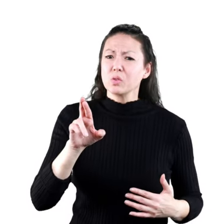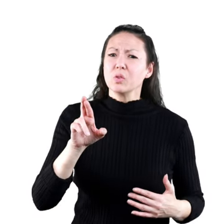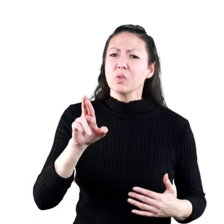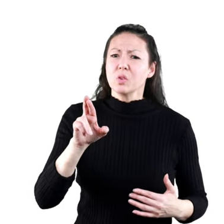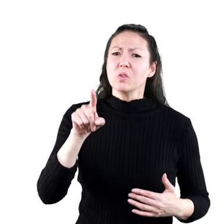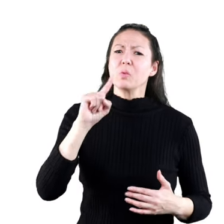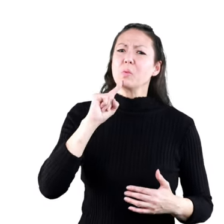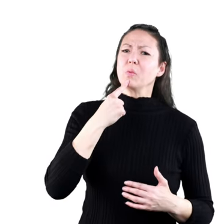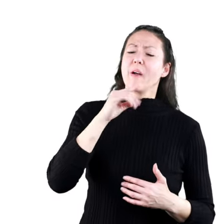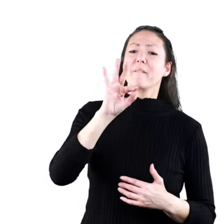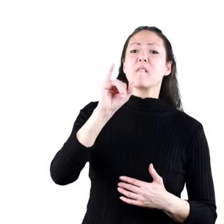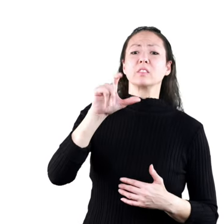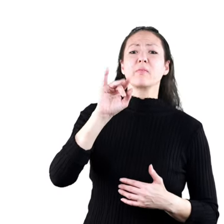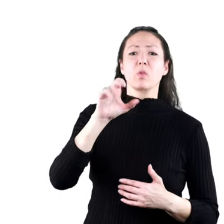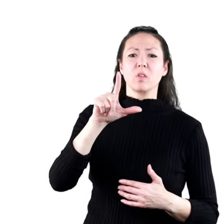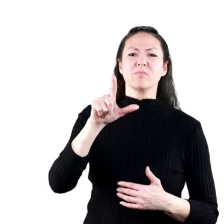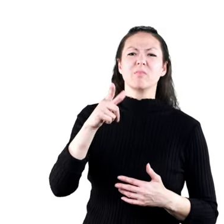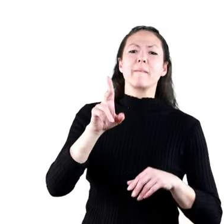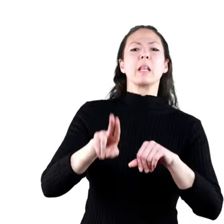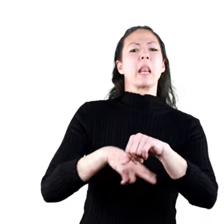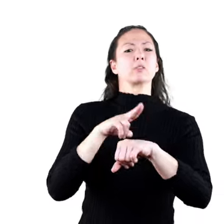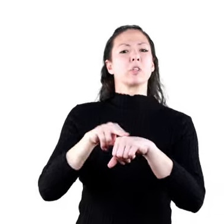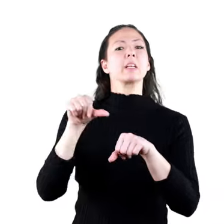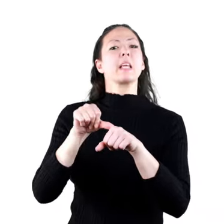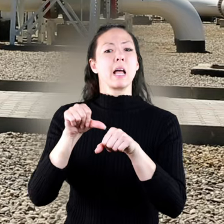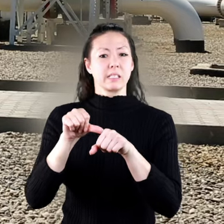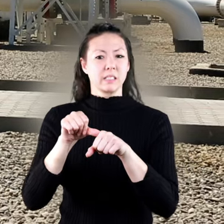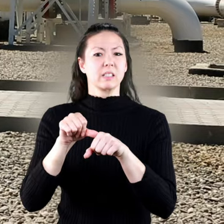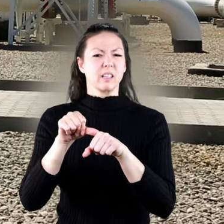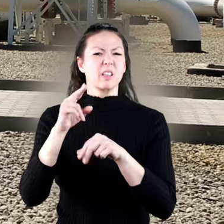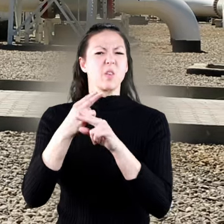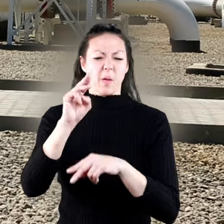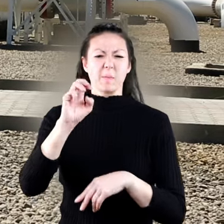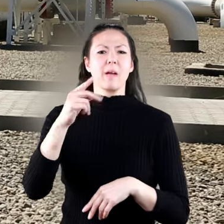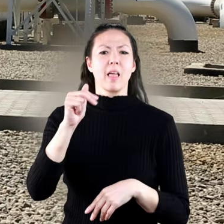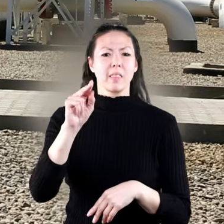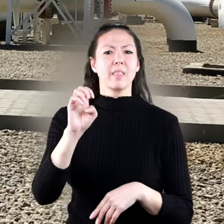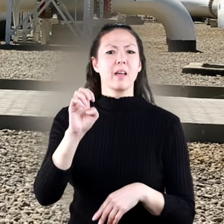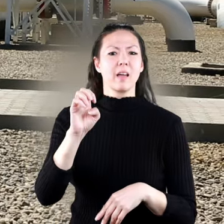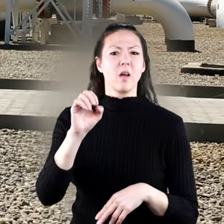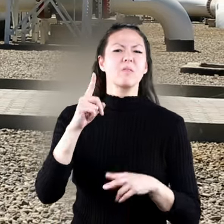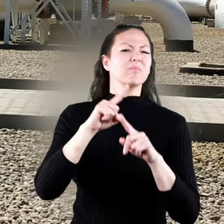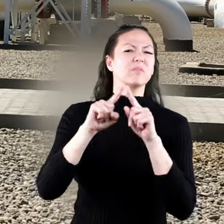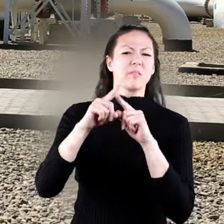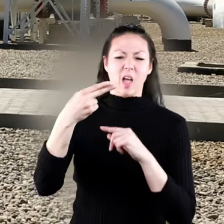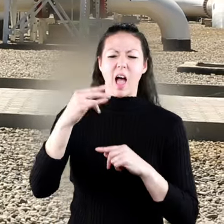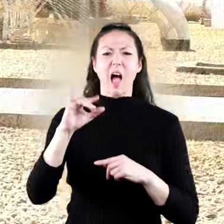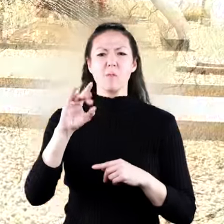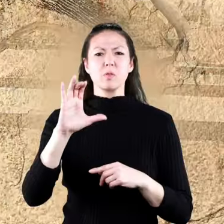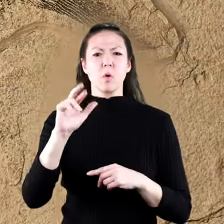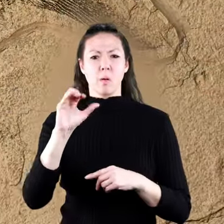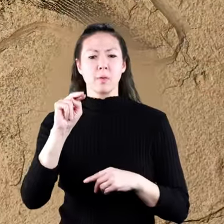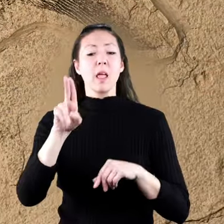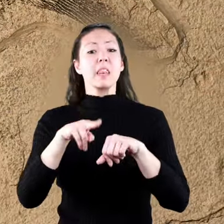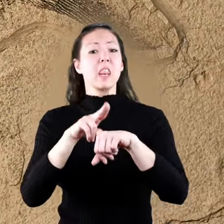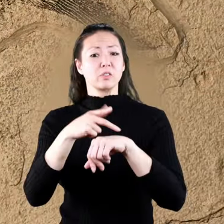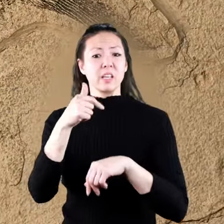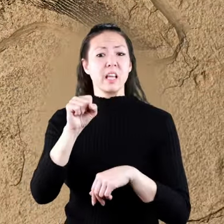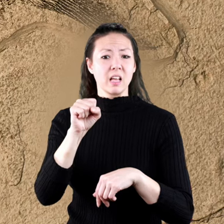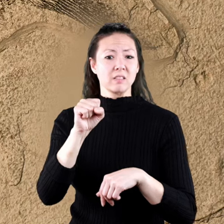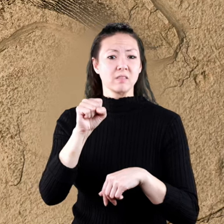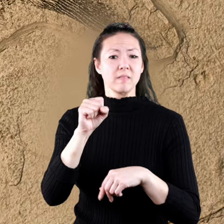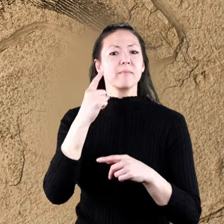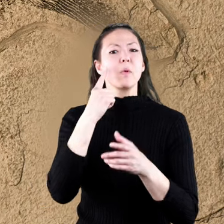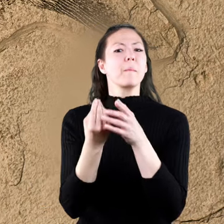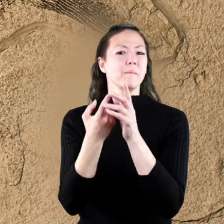third type of fossil fuel is known as natural gas, which is made up of methane and other hydrocarbons. Natural gas